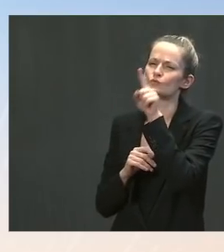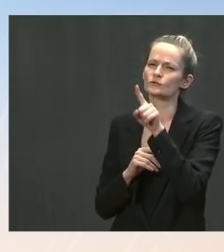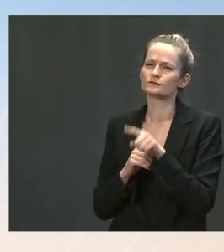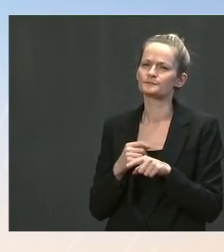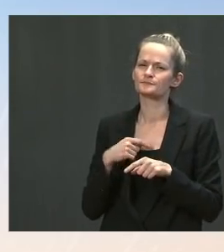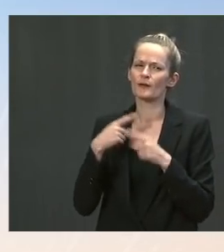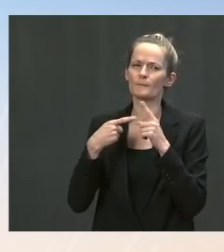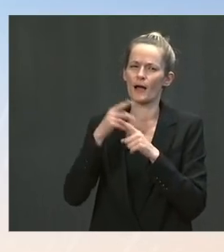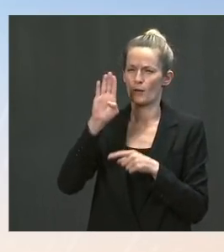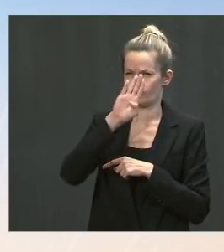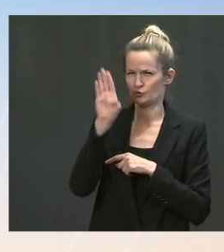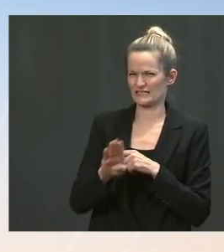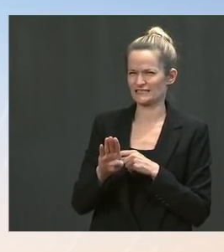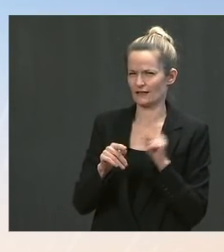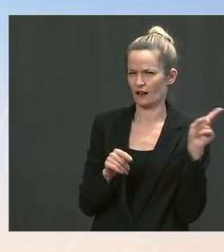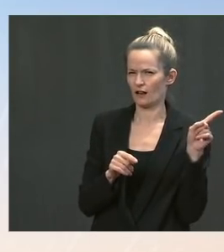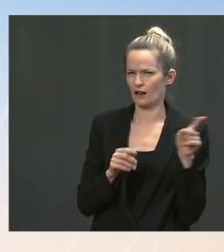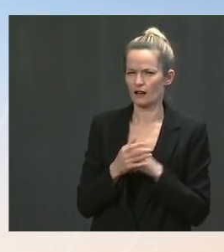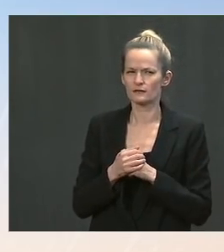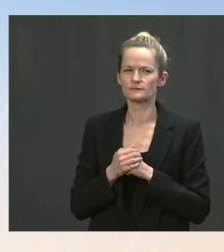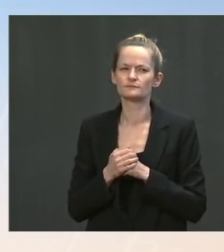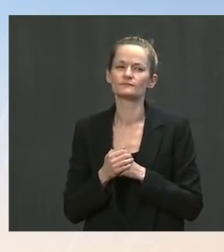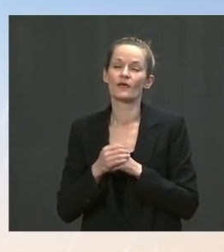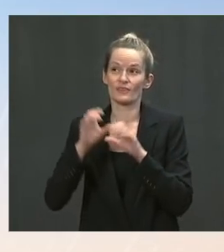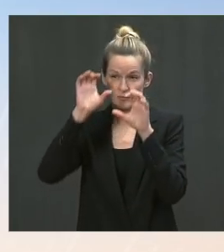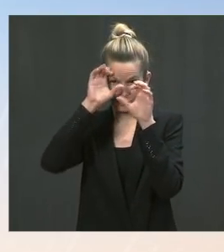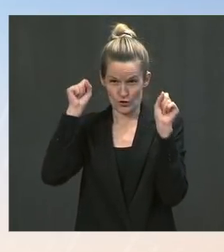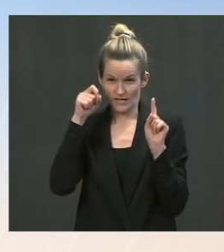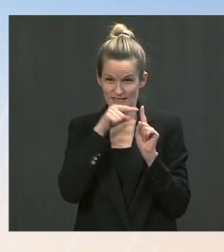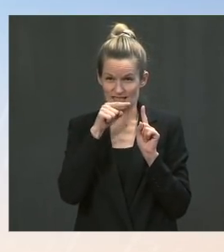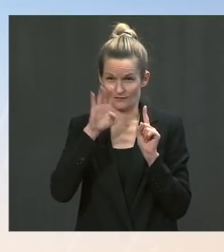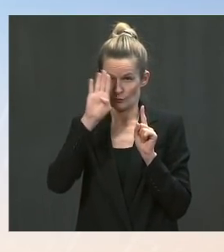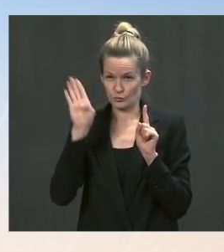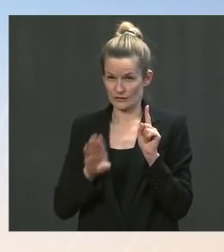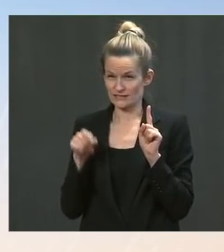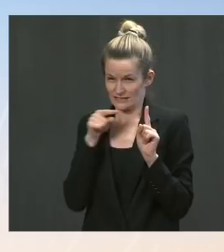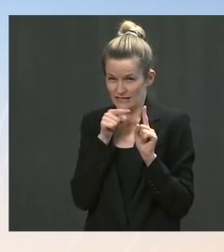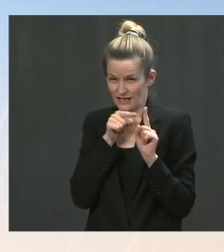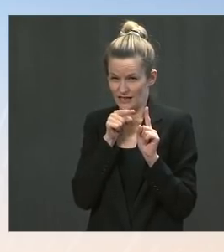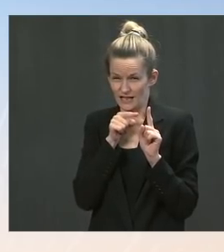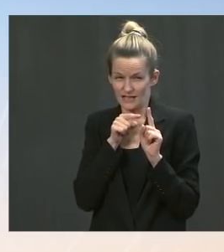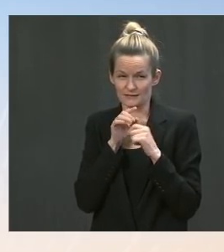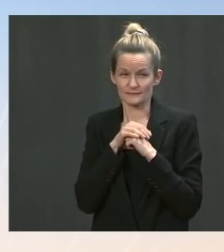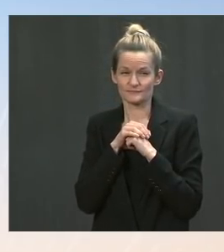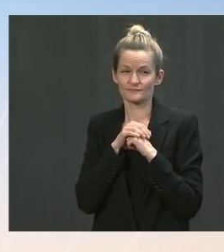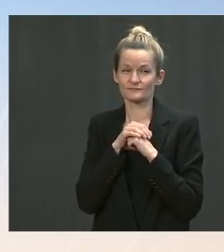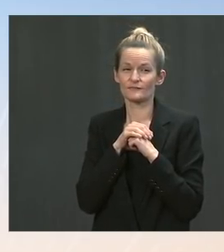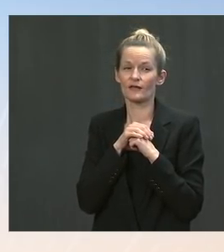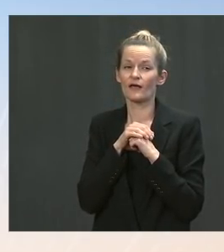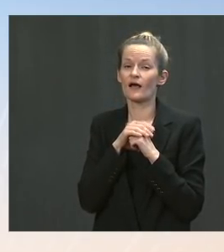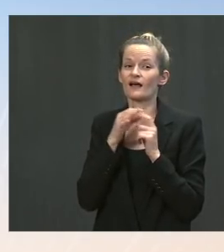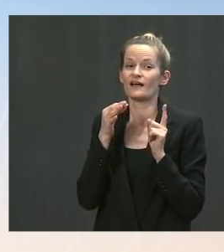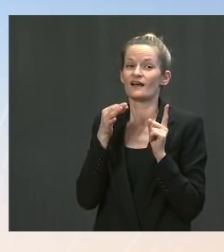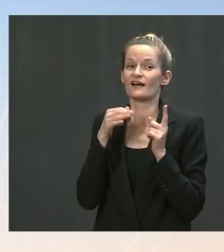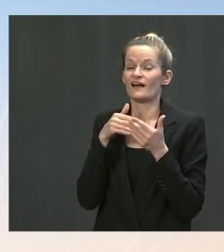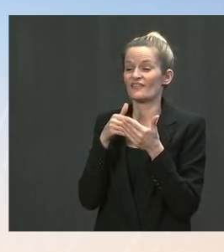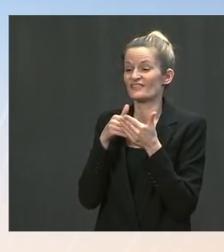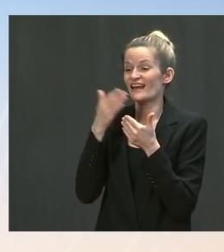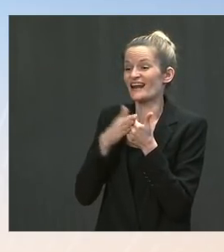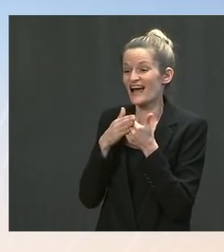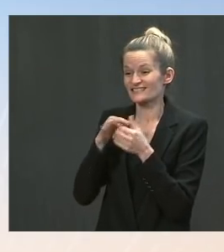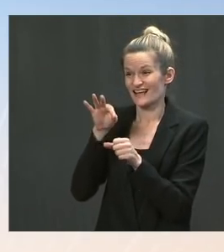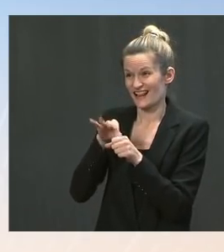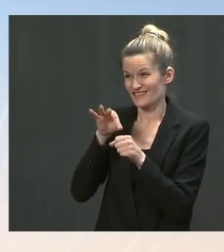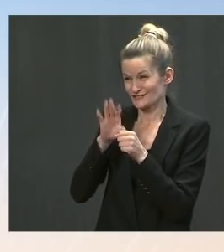about his claims that there will be a fraud in the next Brazilian election next year. Did the White House also discuss